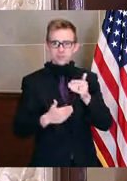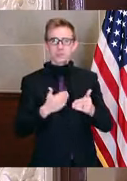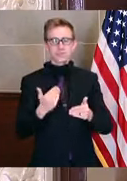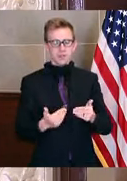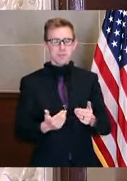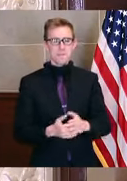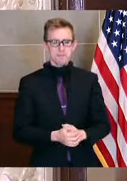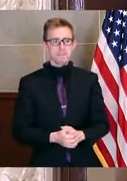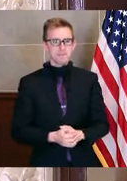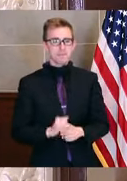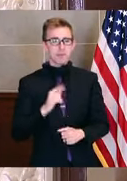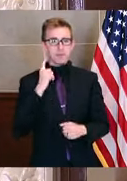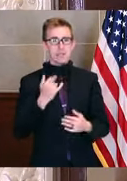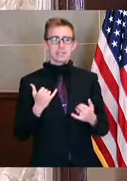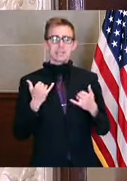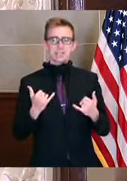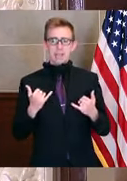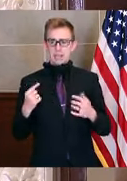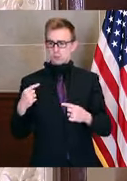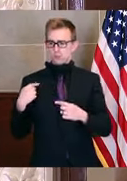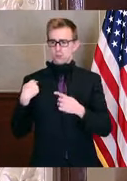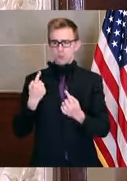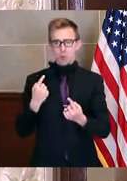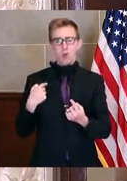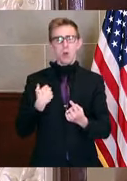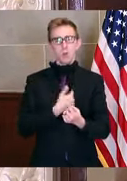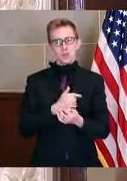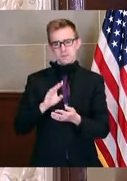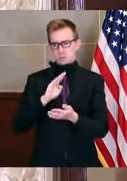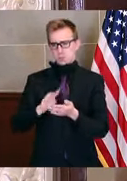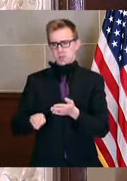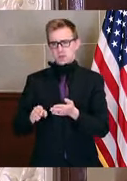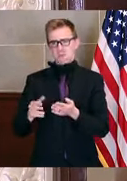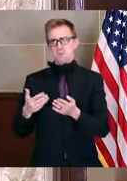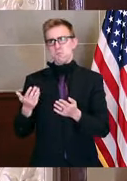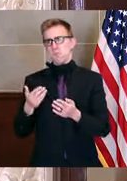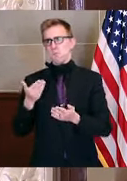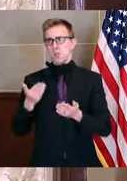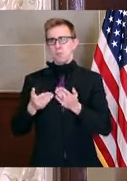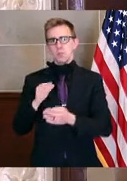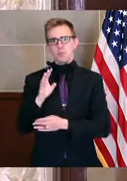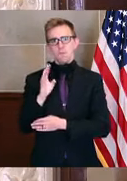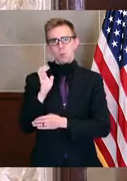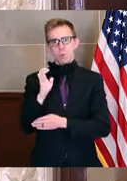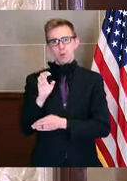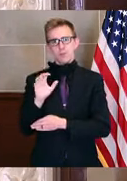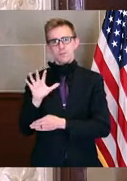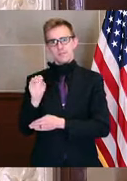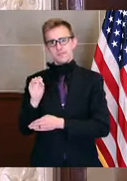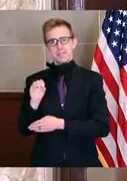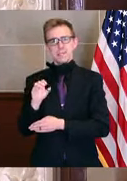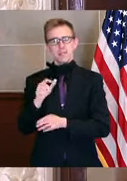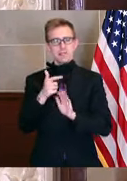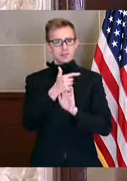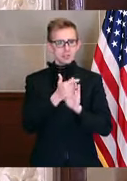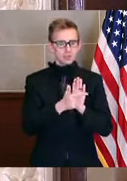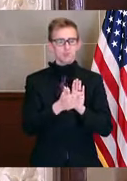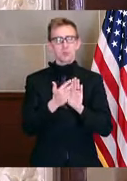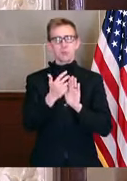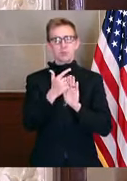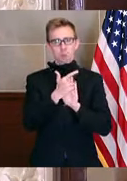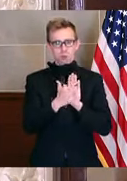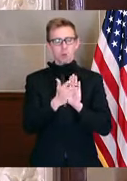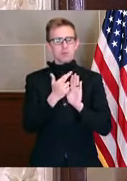as of today, we've probably waived probably over 450 statutes, regulations,